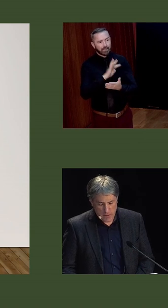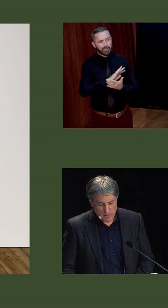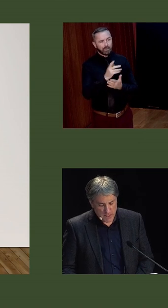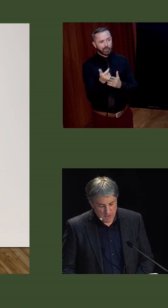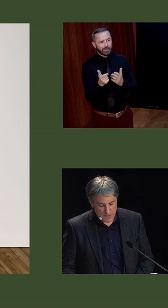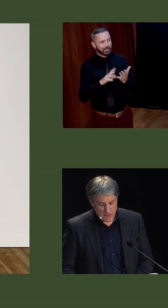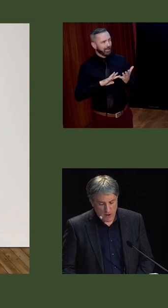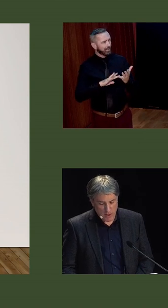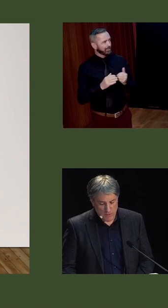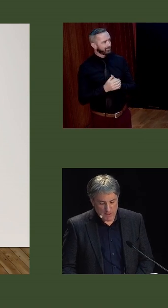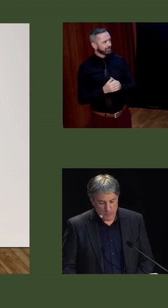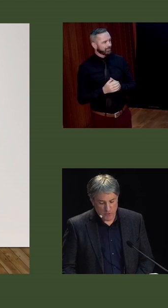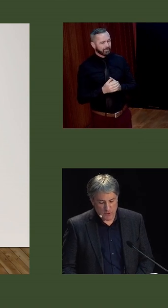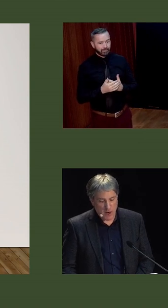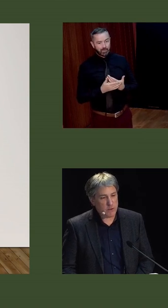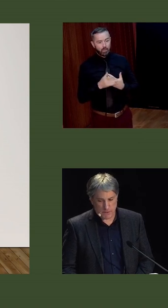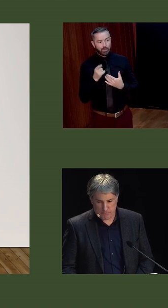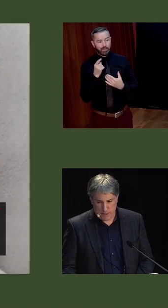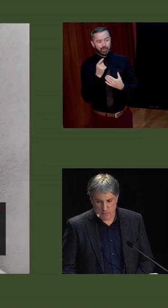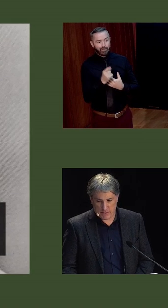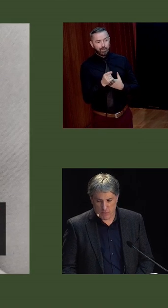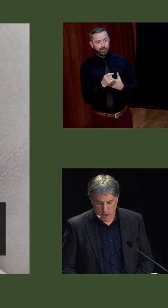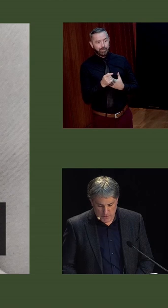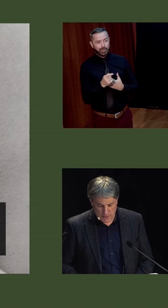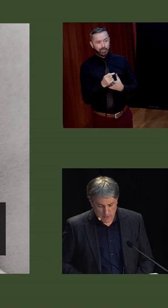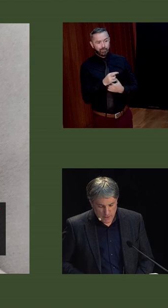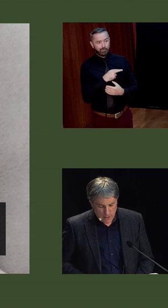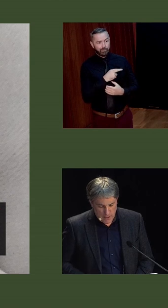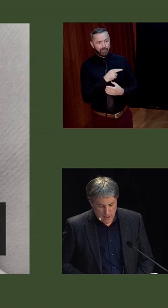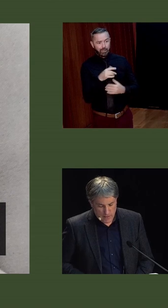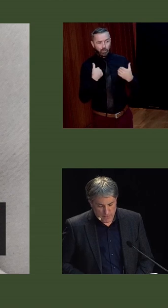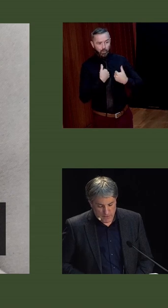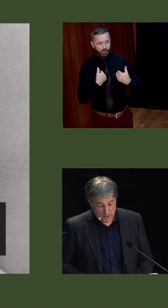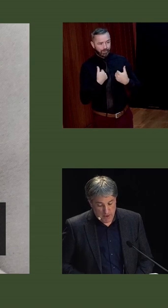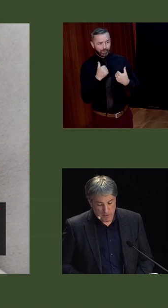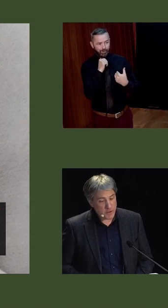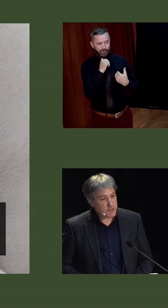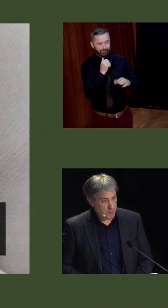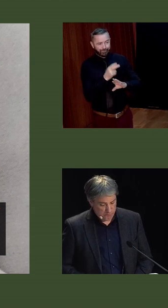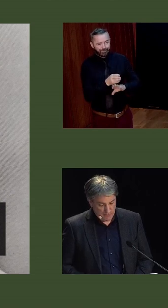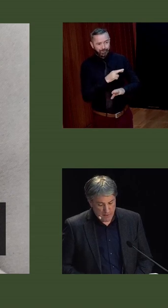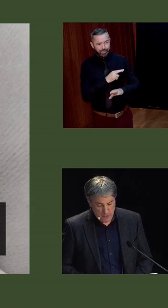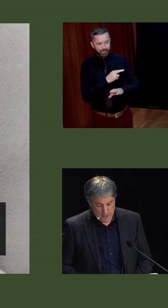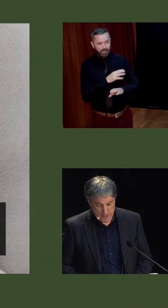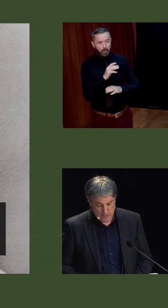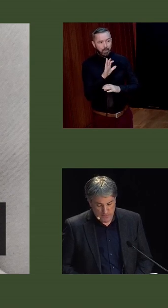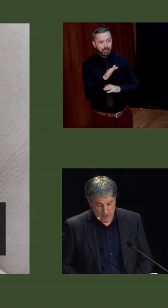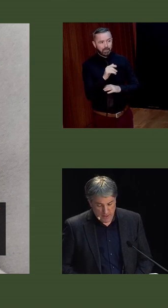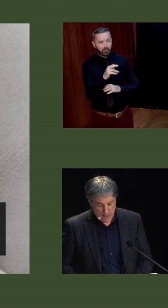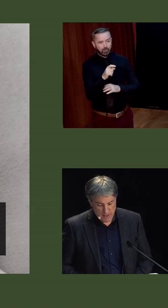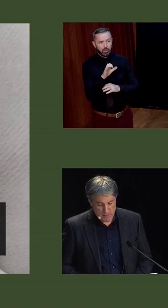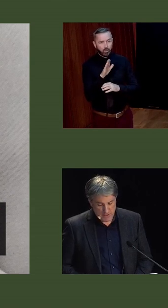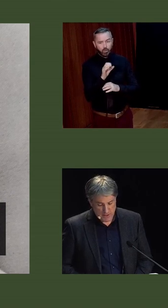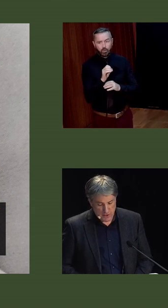Their misgivings ultimately proved groundless as Pascal Robinson, the first papal nuncio, avoided